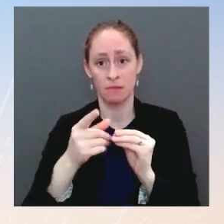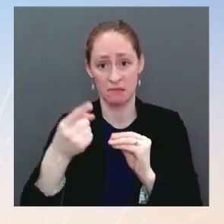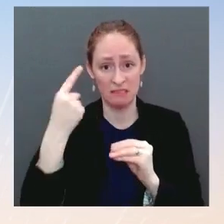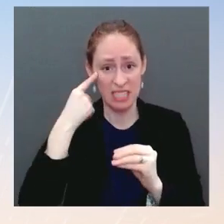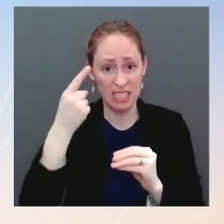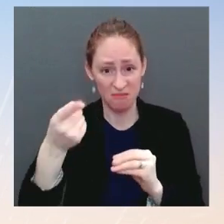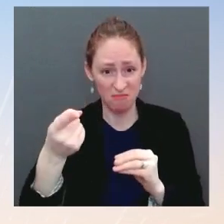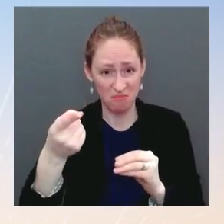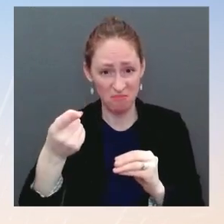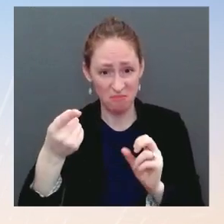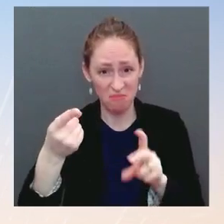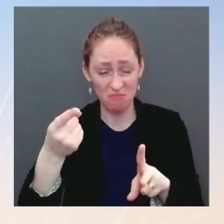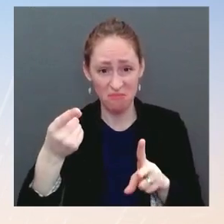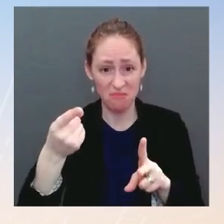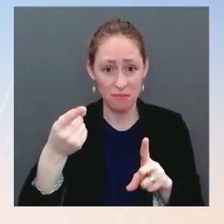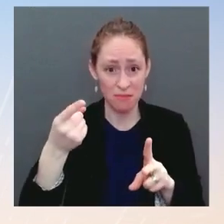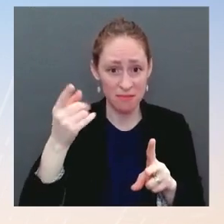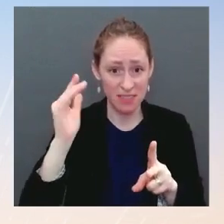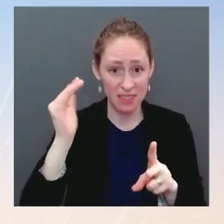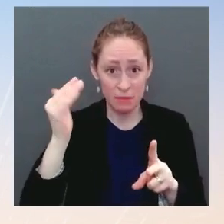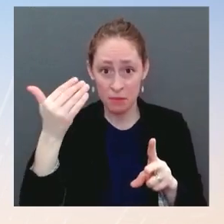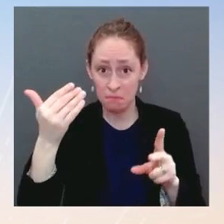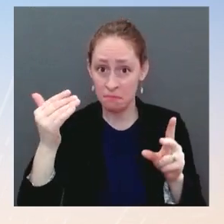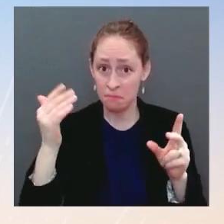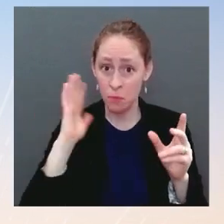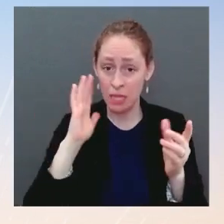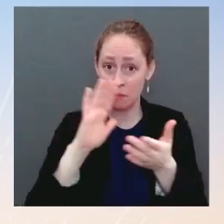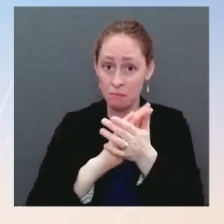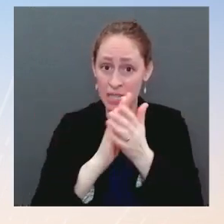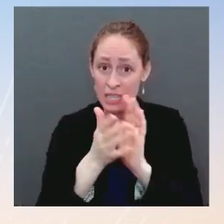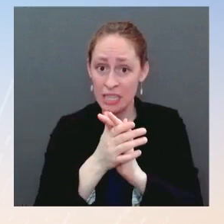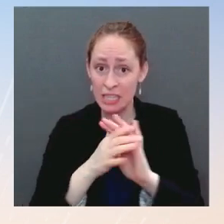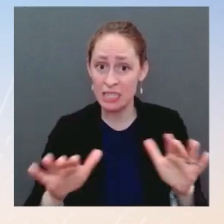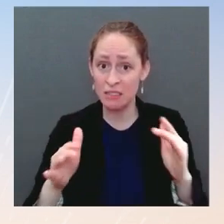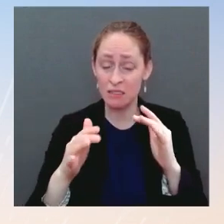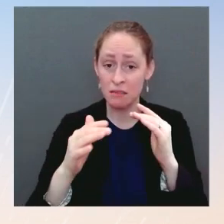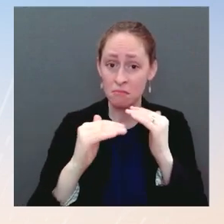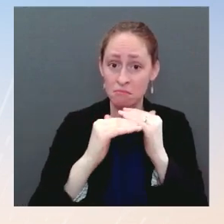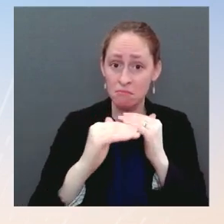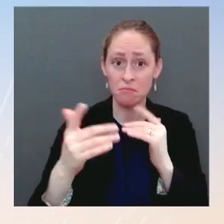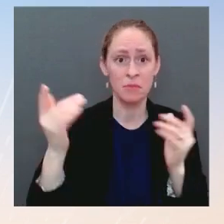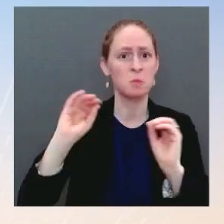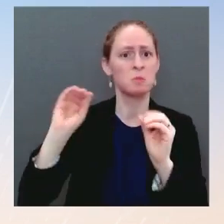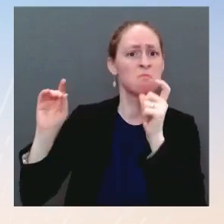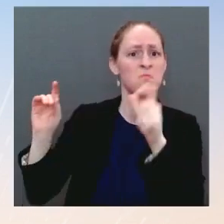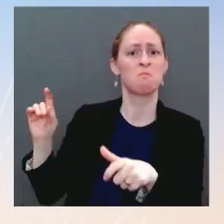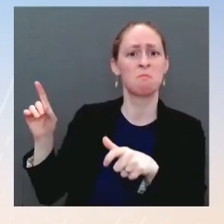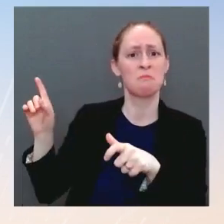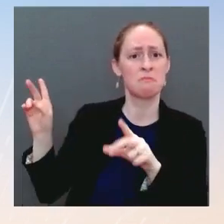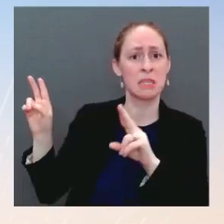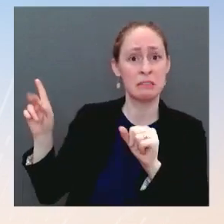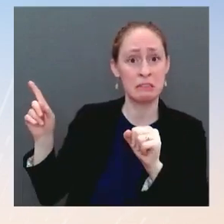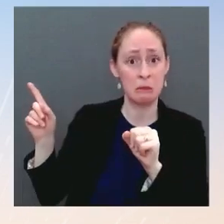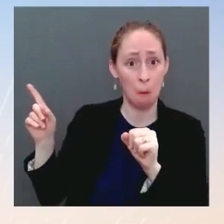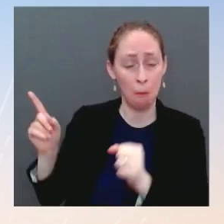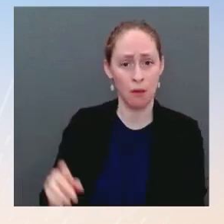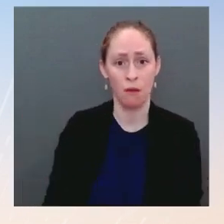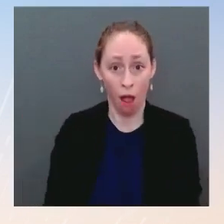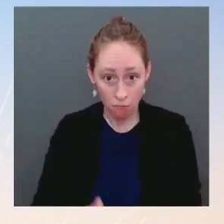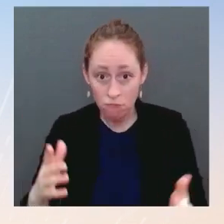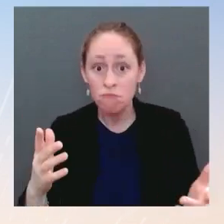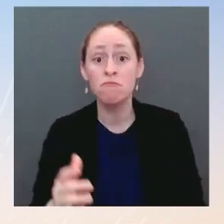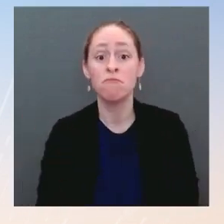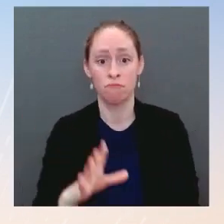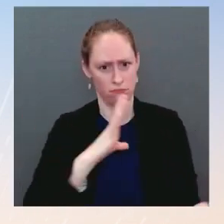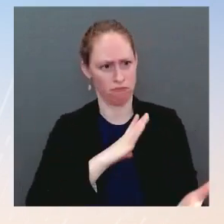including the Normandy format, which is what you're referring to, to deescalate the situation and negotiate a diplomatic resolution to the Russian-led conflict